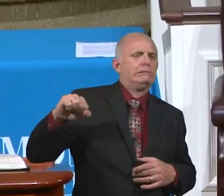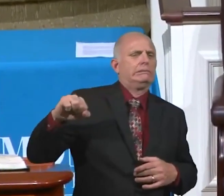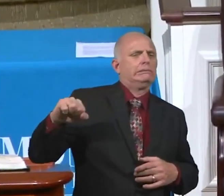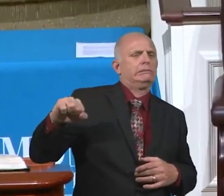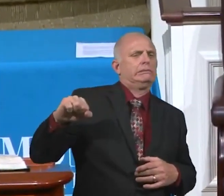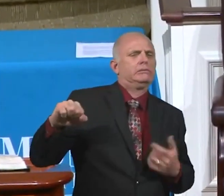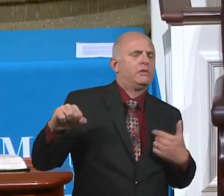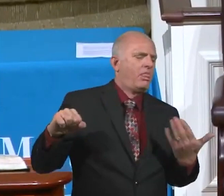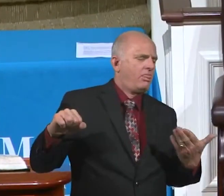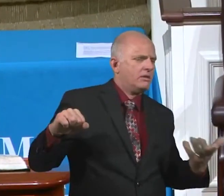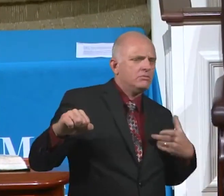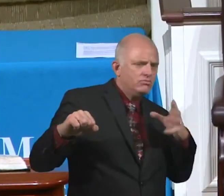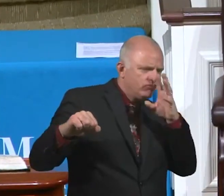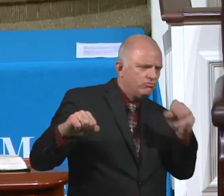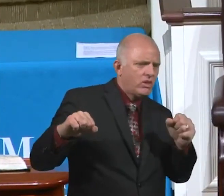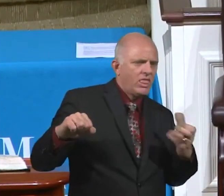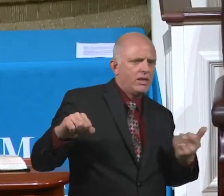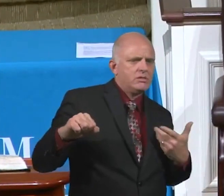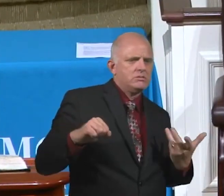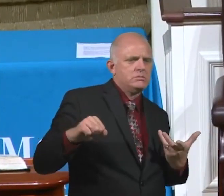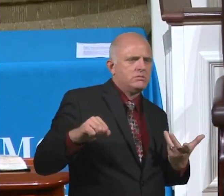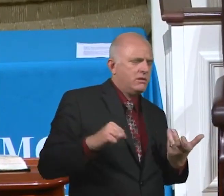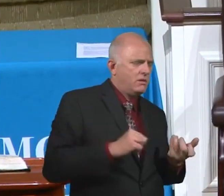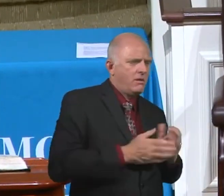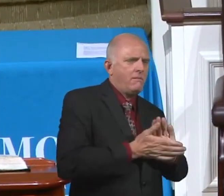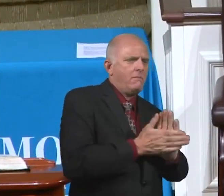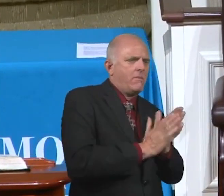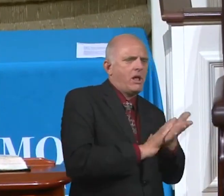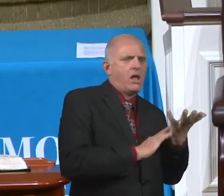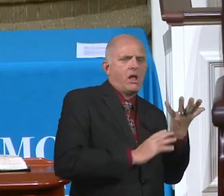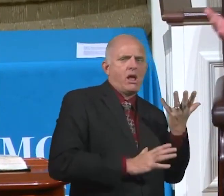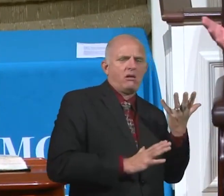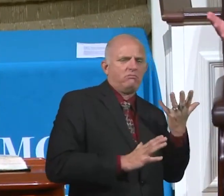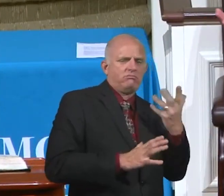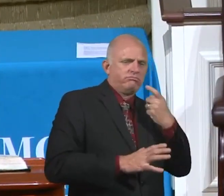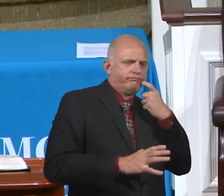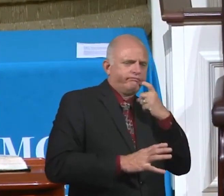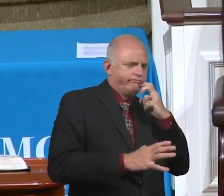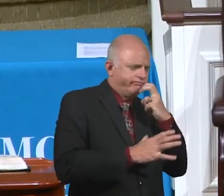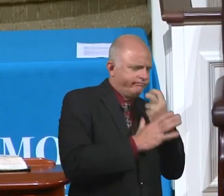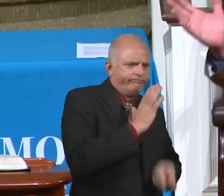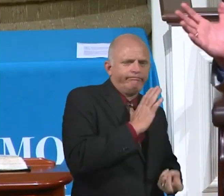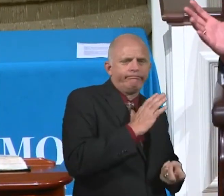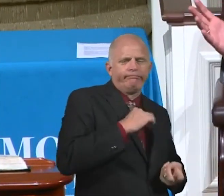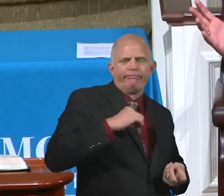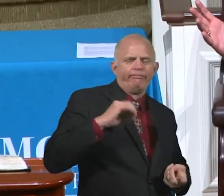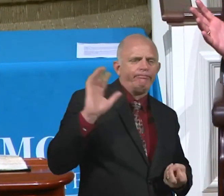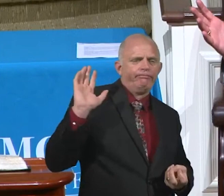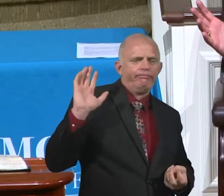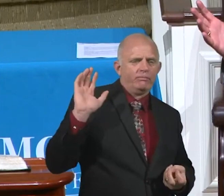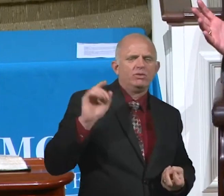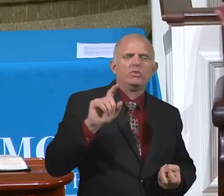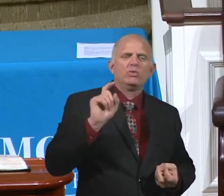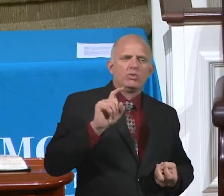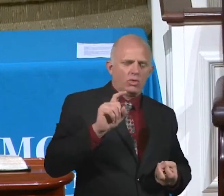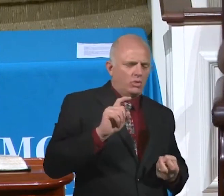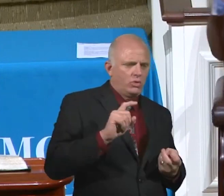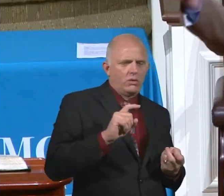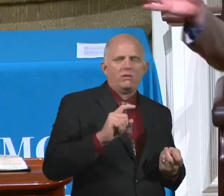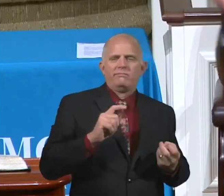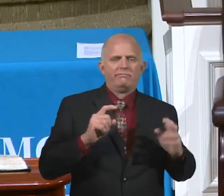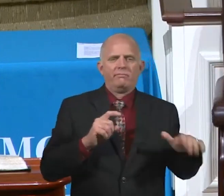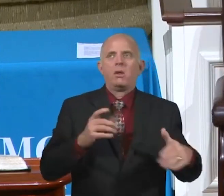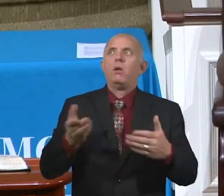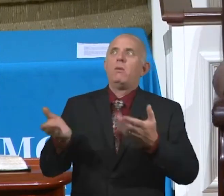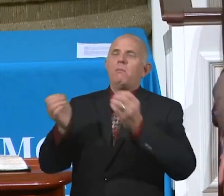more stuff, and you're getting crippled. You're doing less now than you should be doing more now. I'm not talking about